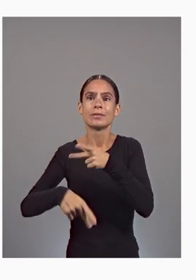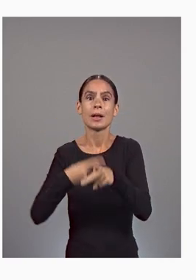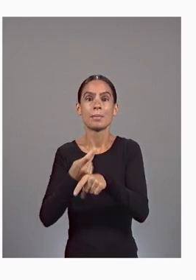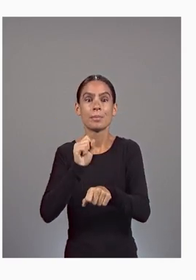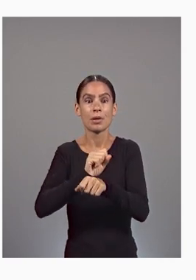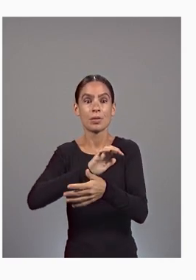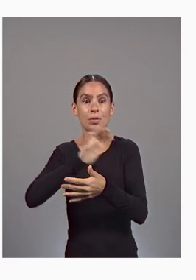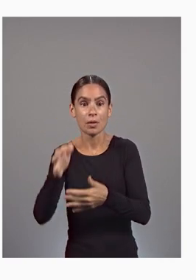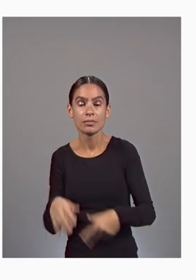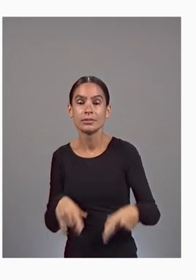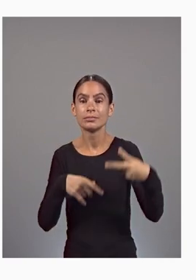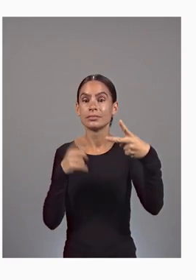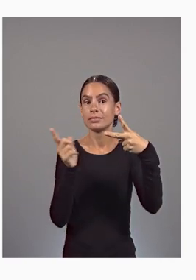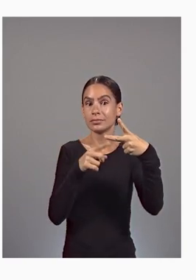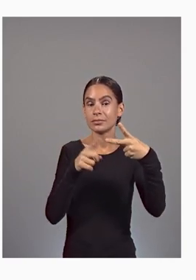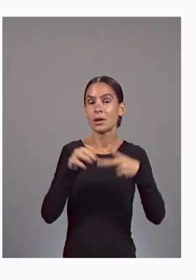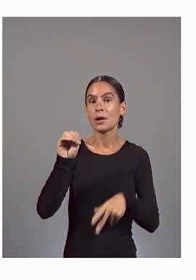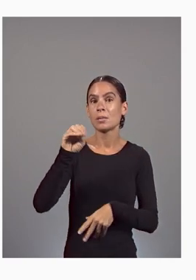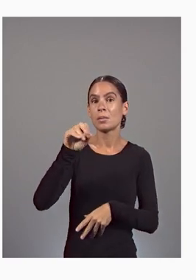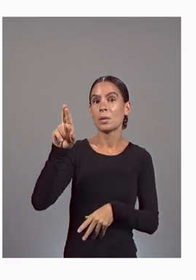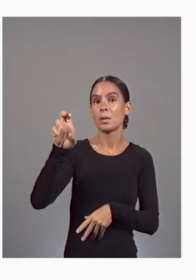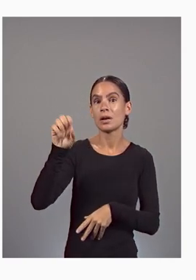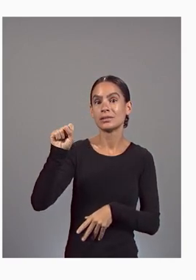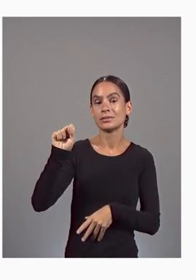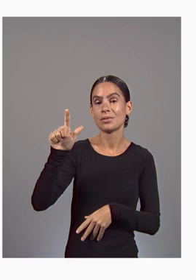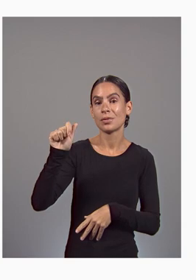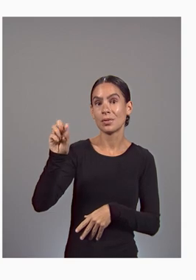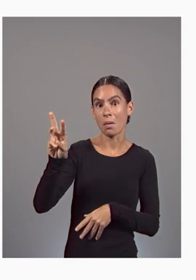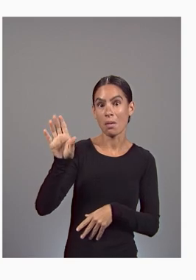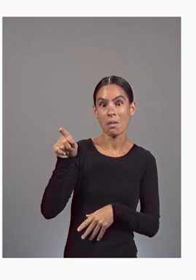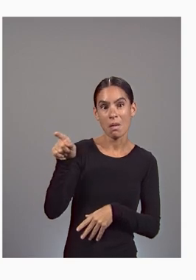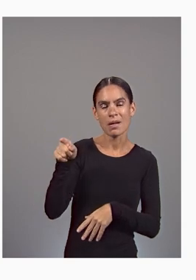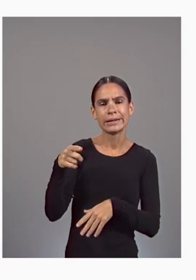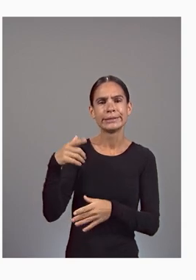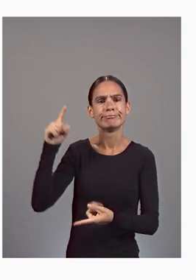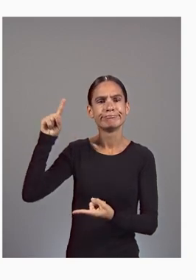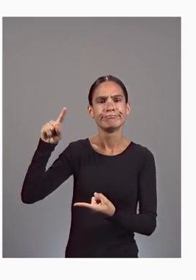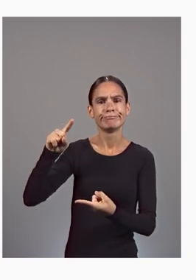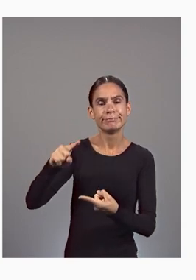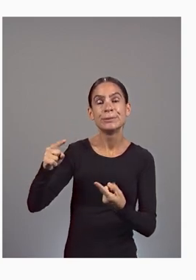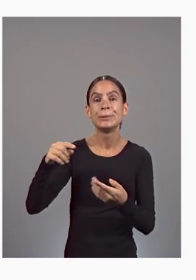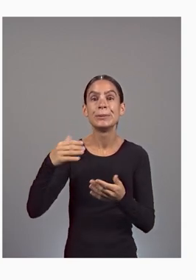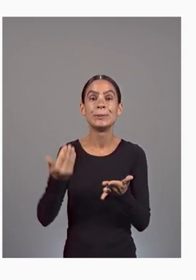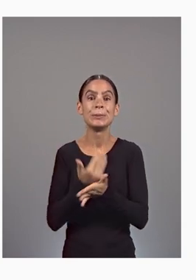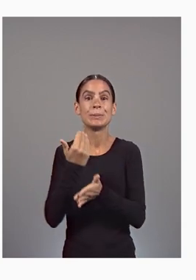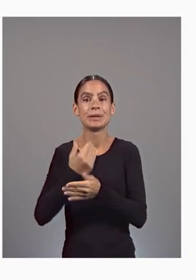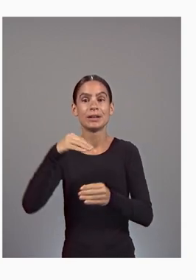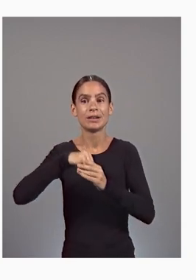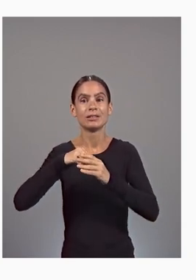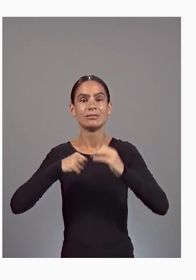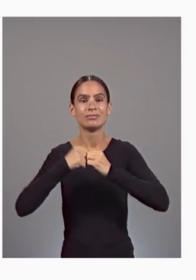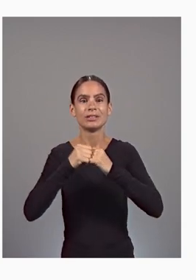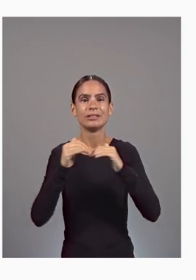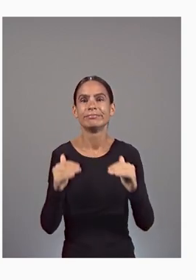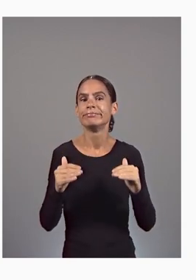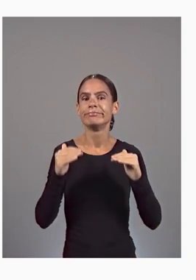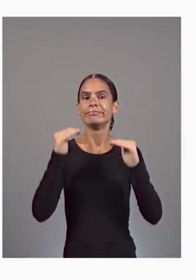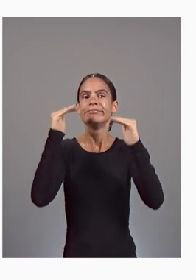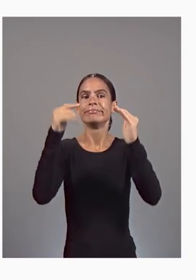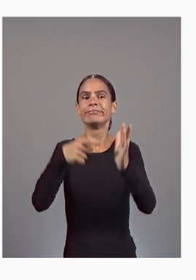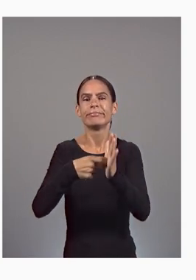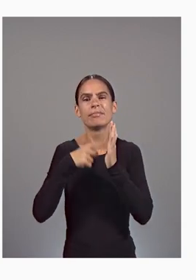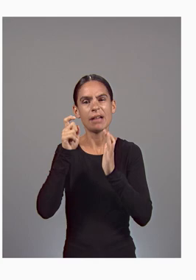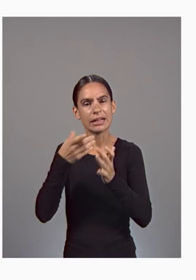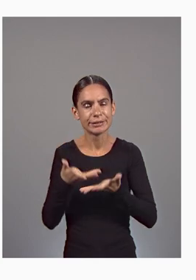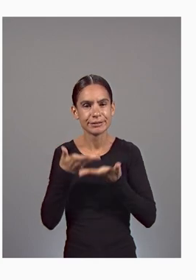Second, with Moore's Law slowing, new infrastructure advances are required to deliver performance